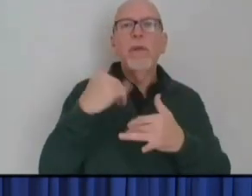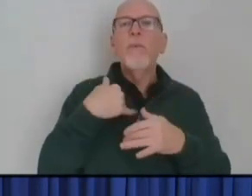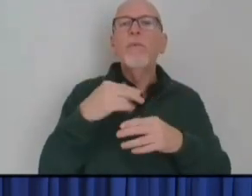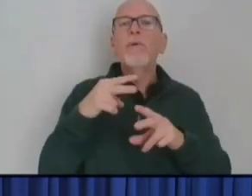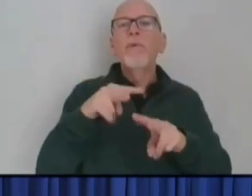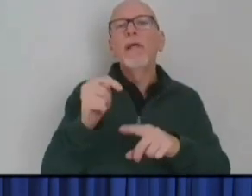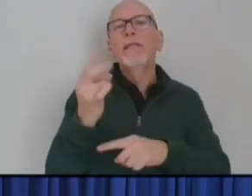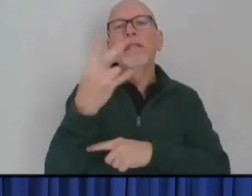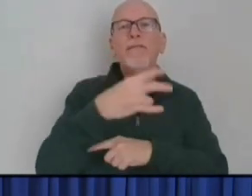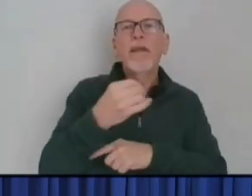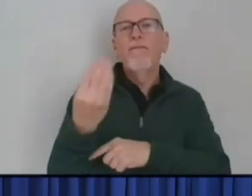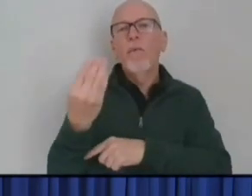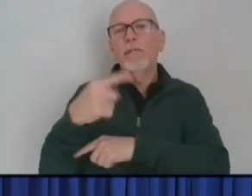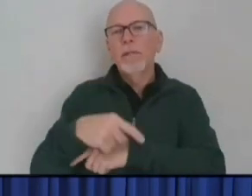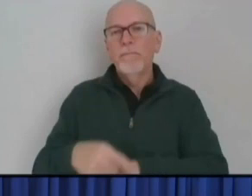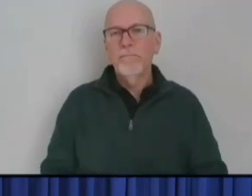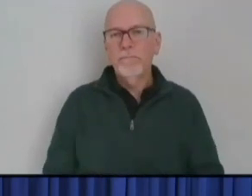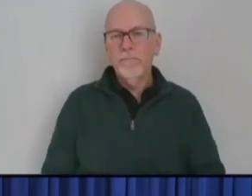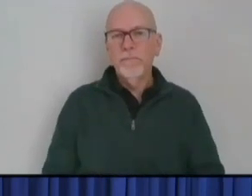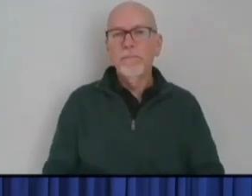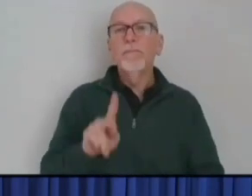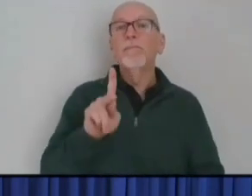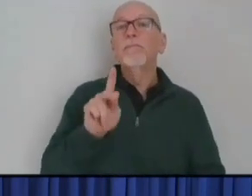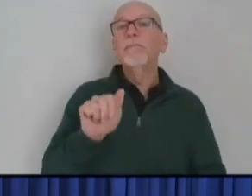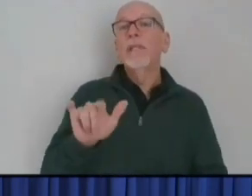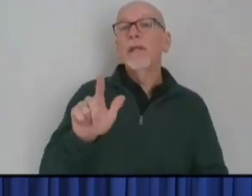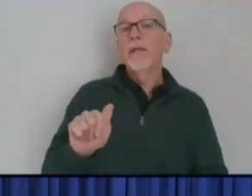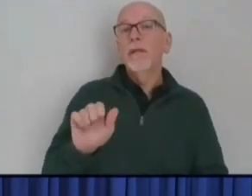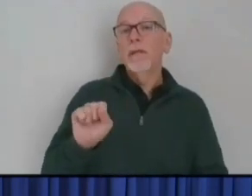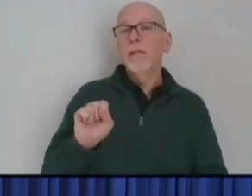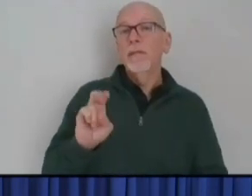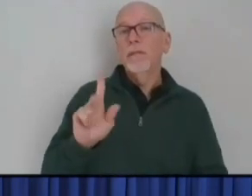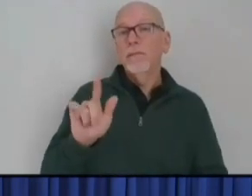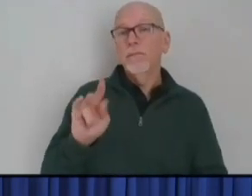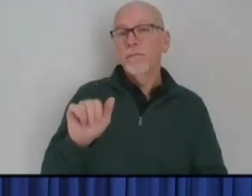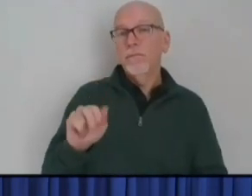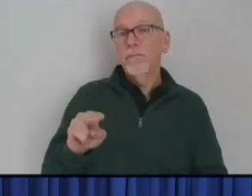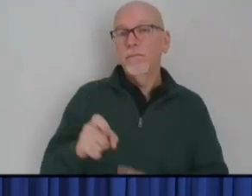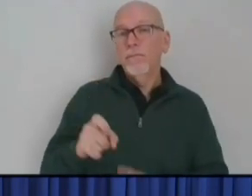Rachel. Kayla Sullivan, Box 59. Afternoon, Kayla.